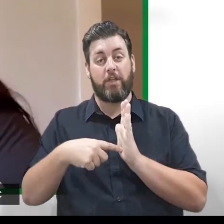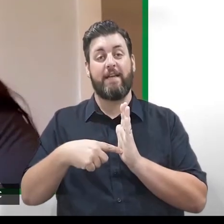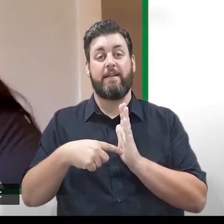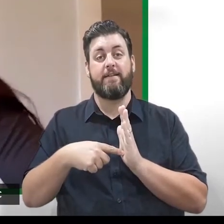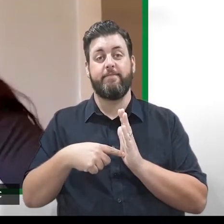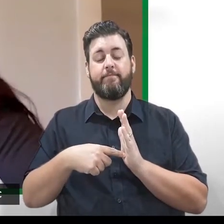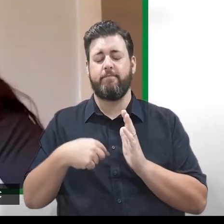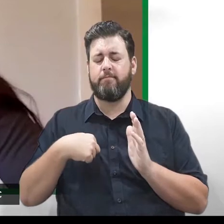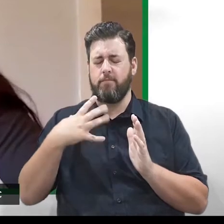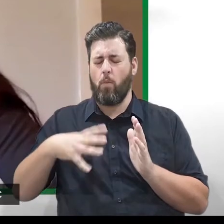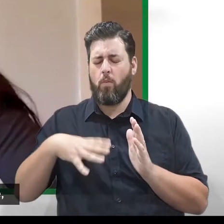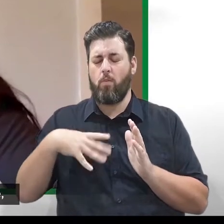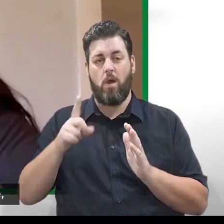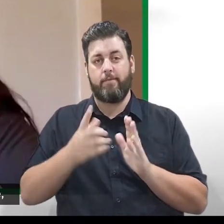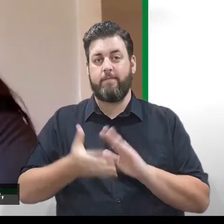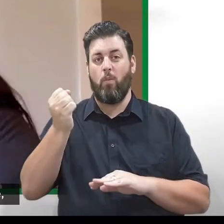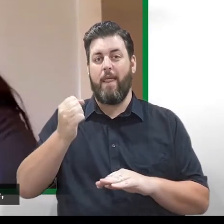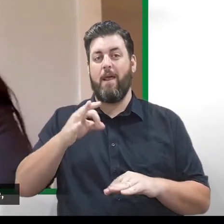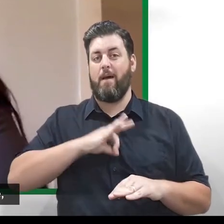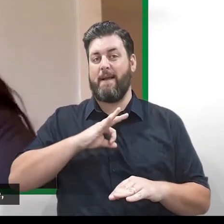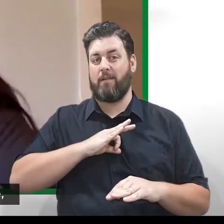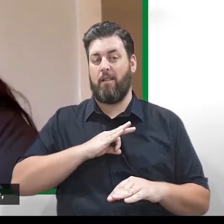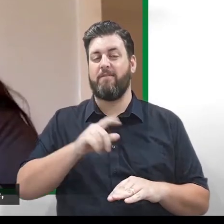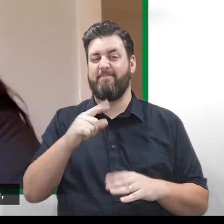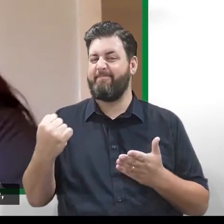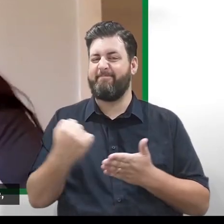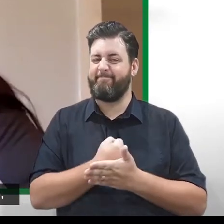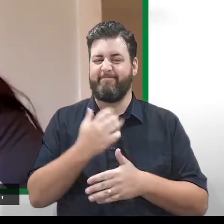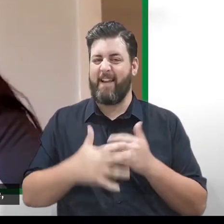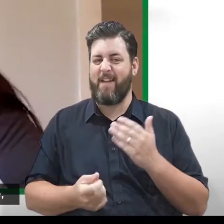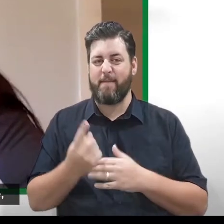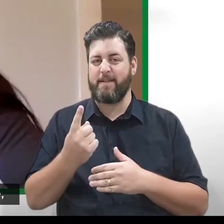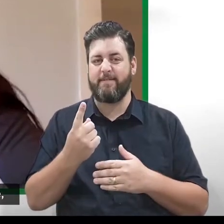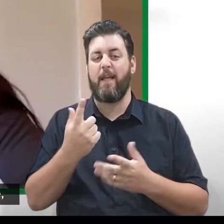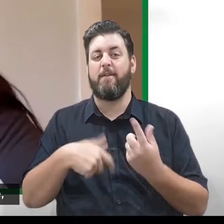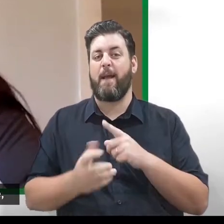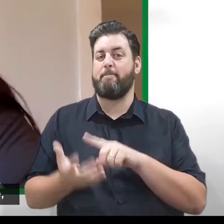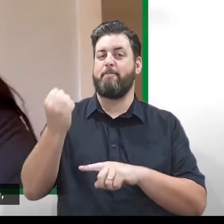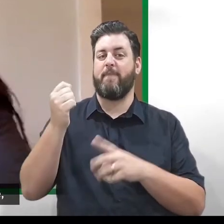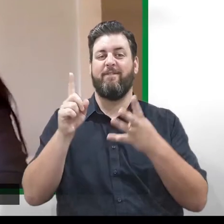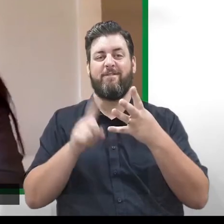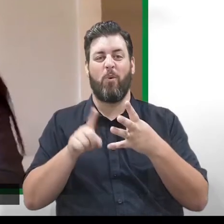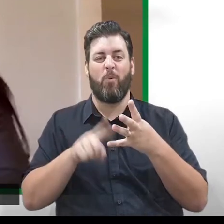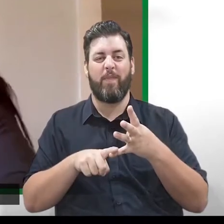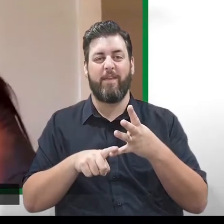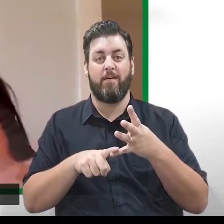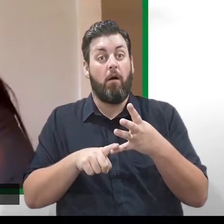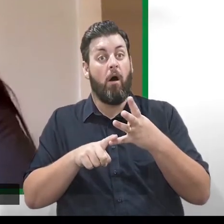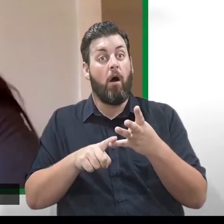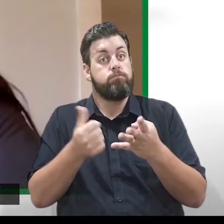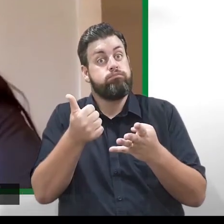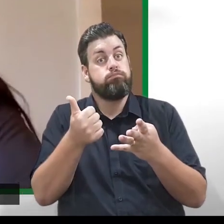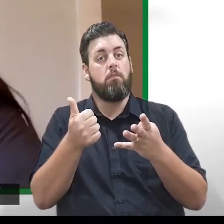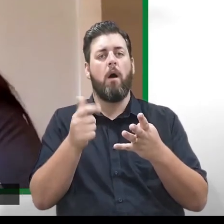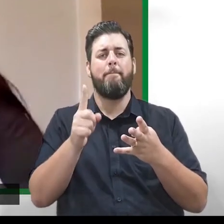one dream was to pick up an Olympic medal. Unfortunately, it didn't quite happen. I finished in fourth place, which was obviously an amazing